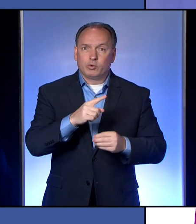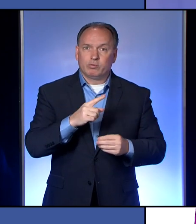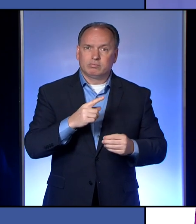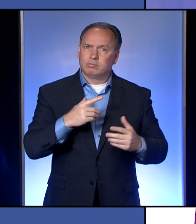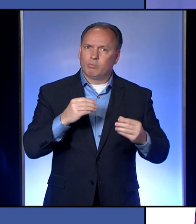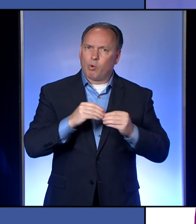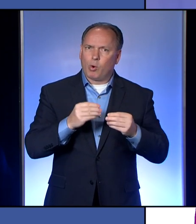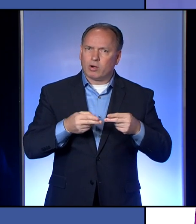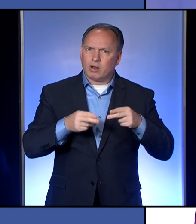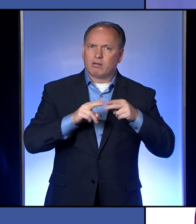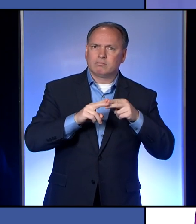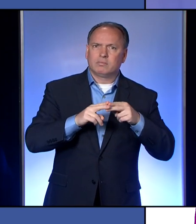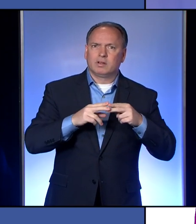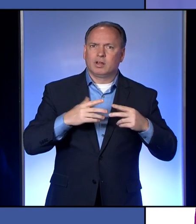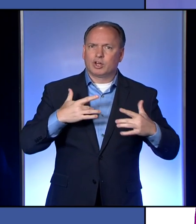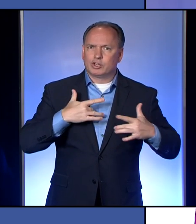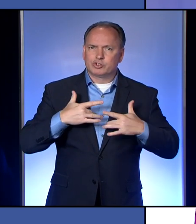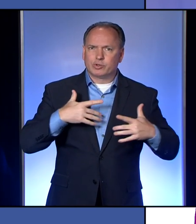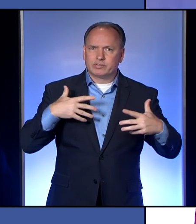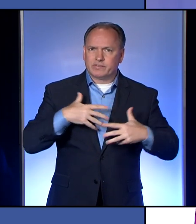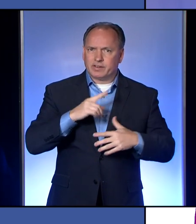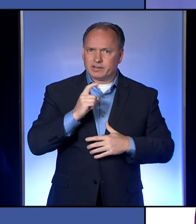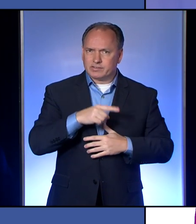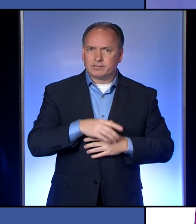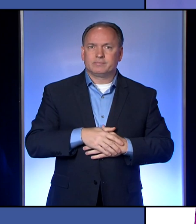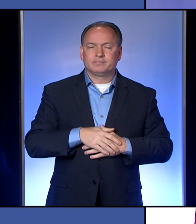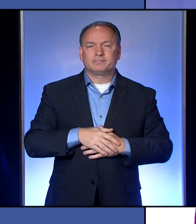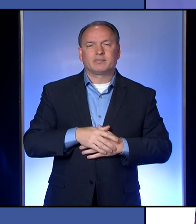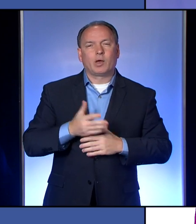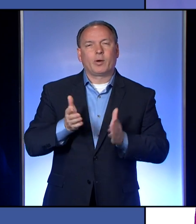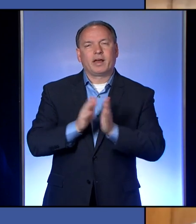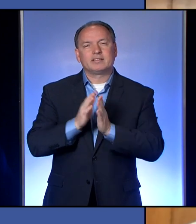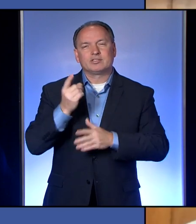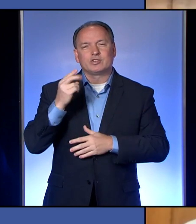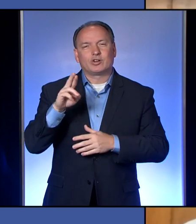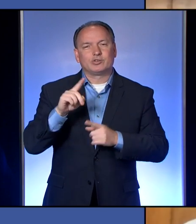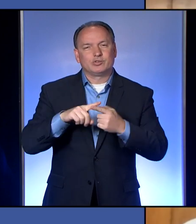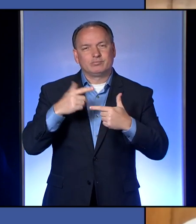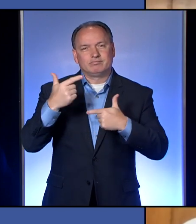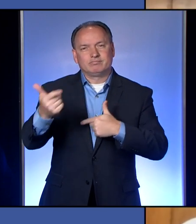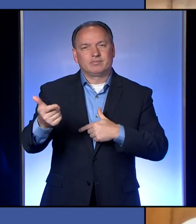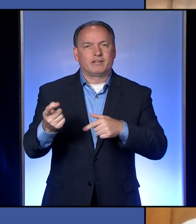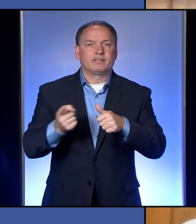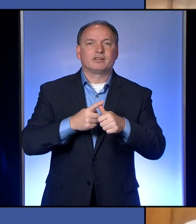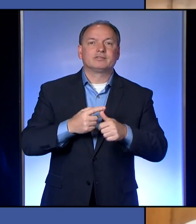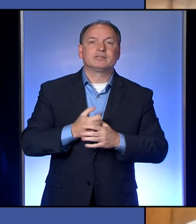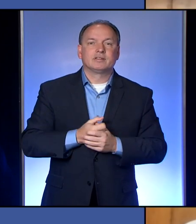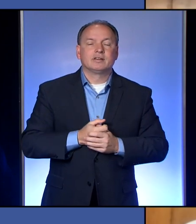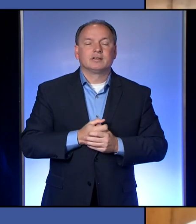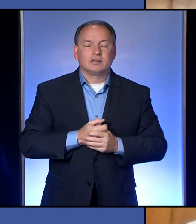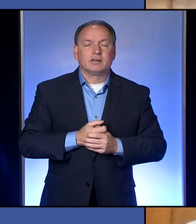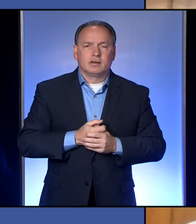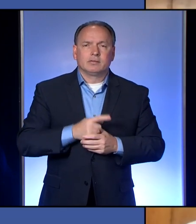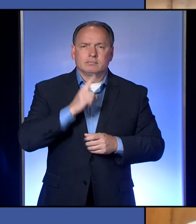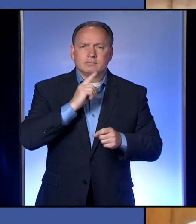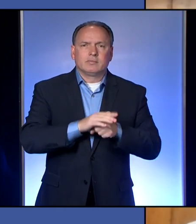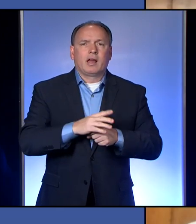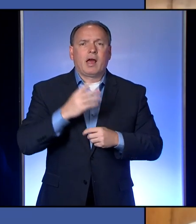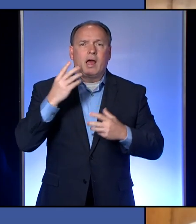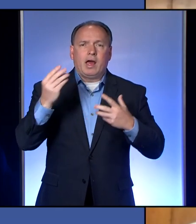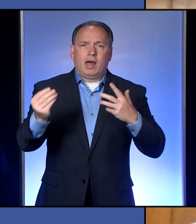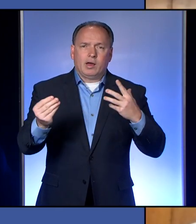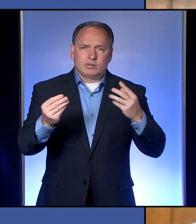any more concerns in either of you? I'm going to have Dr. Nadd where you take that first. Well, certainly being outside